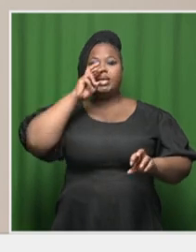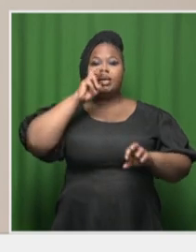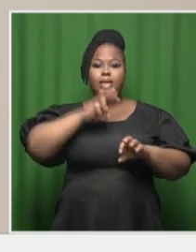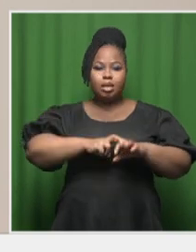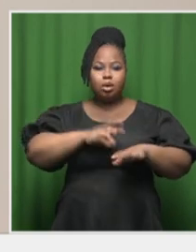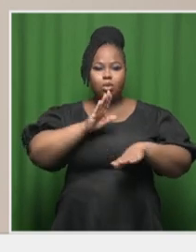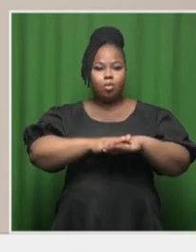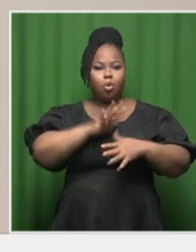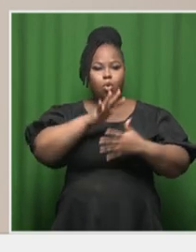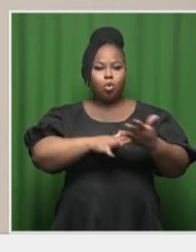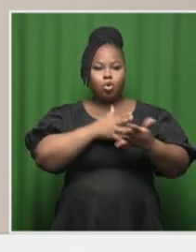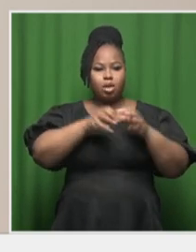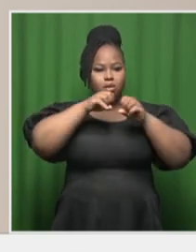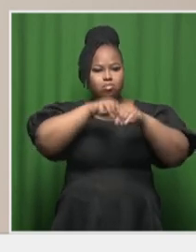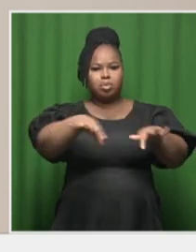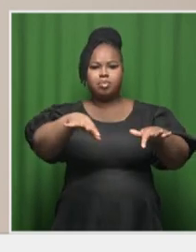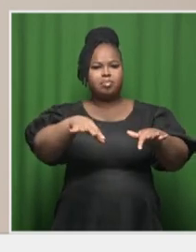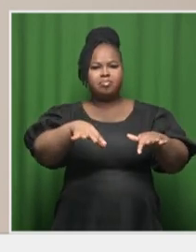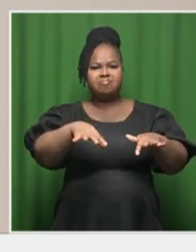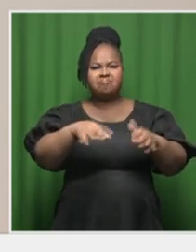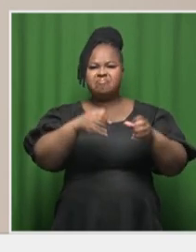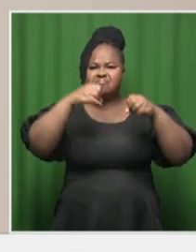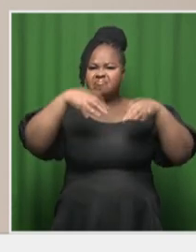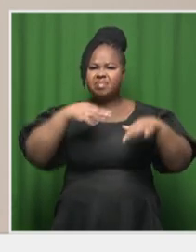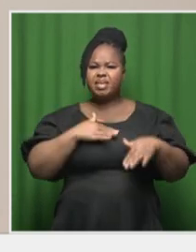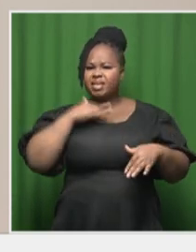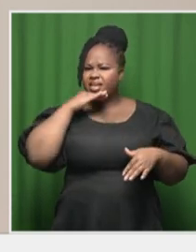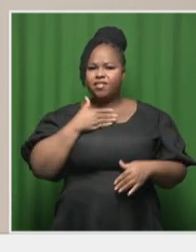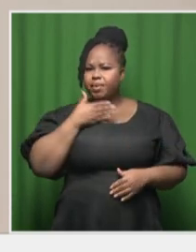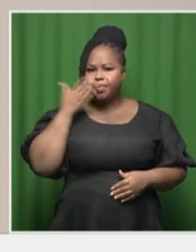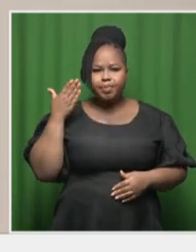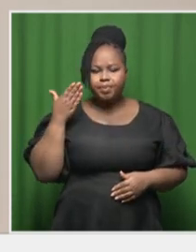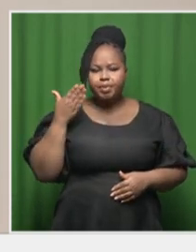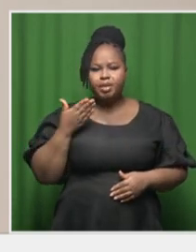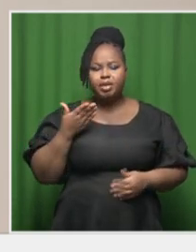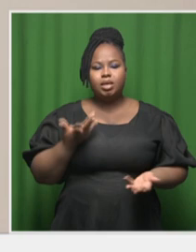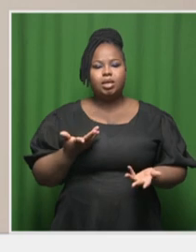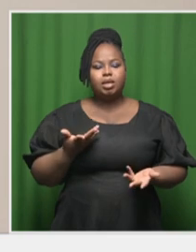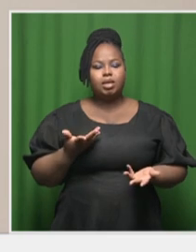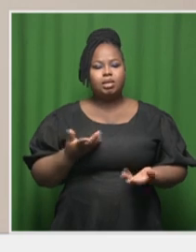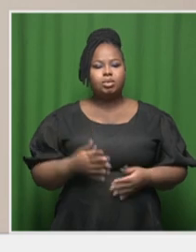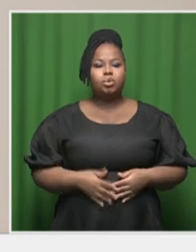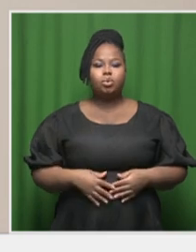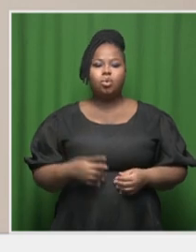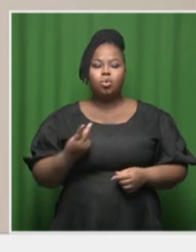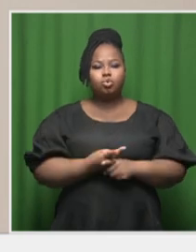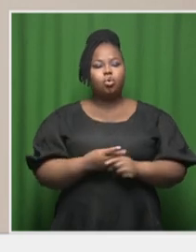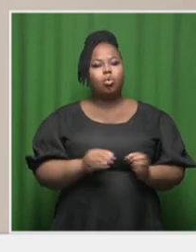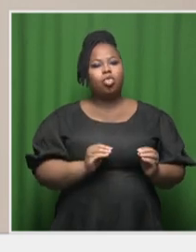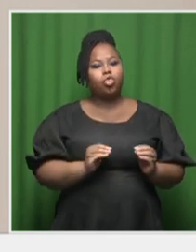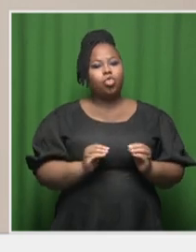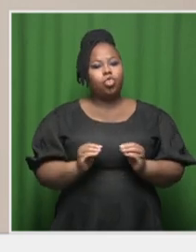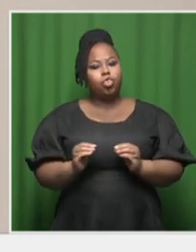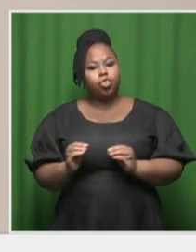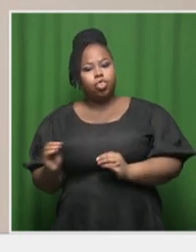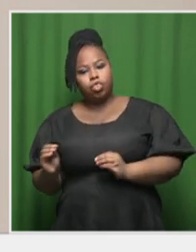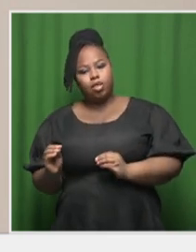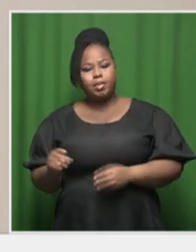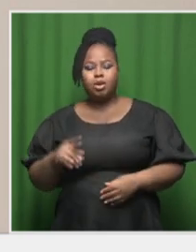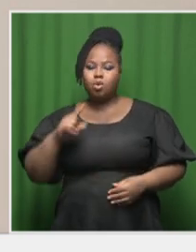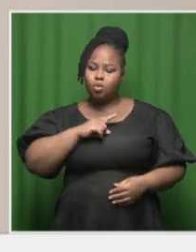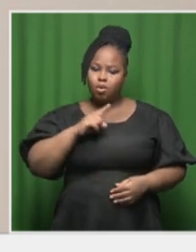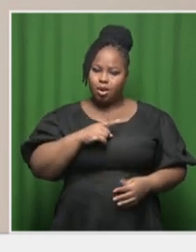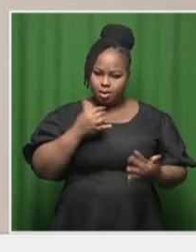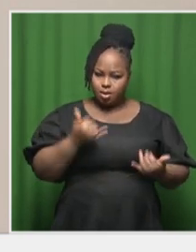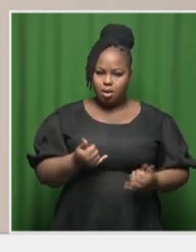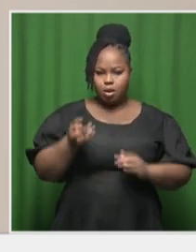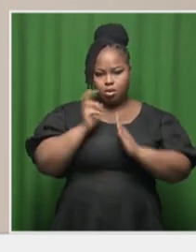grid is not coming on the grid, you know, in a relatively short space of time. So, it's taking longer days, delays. So, that's why we've